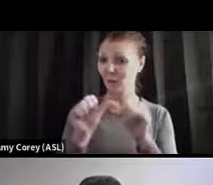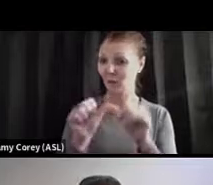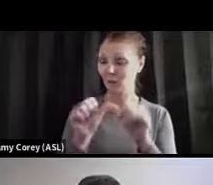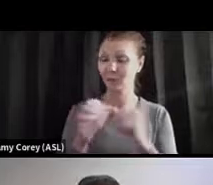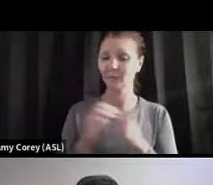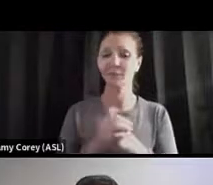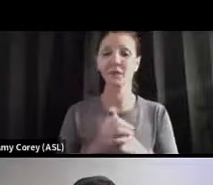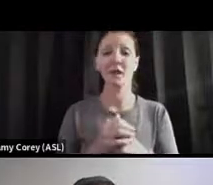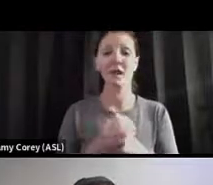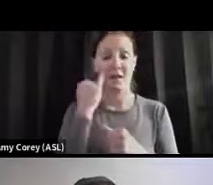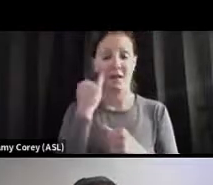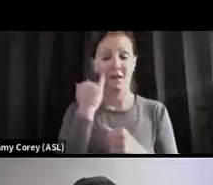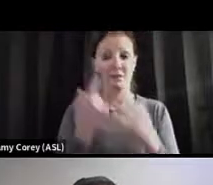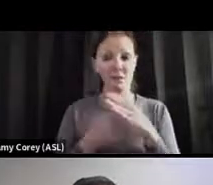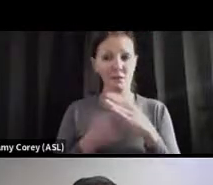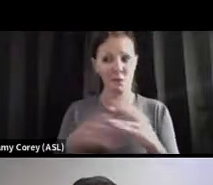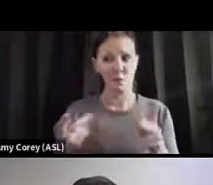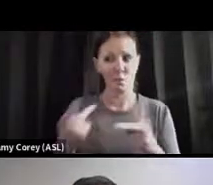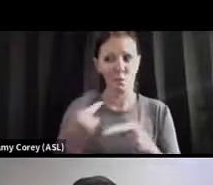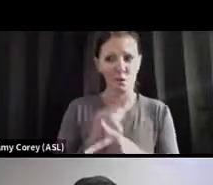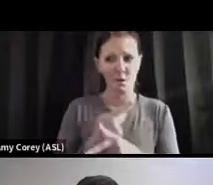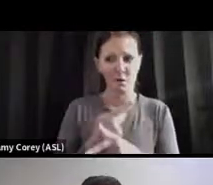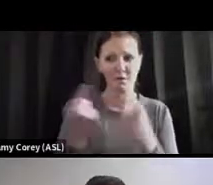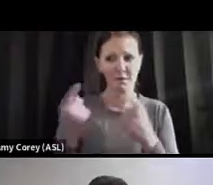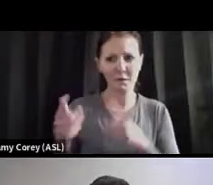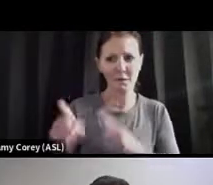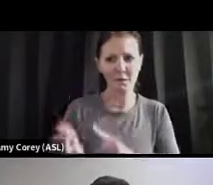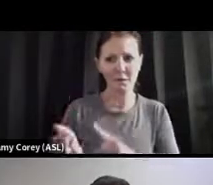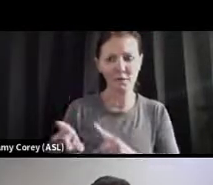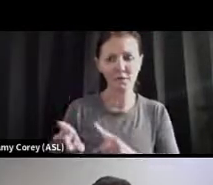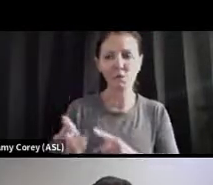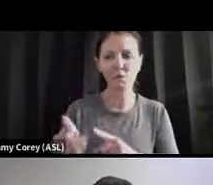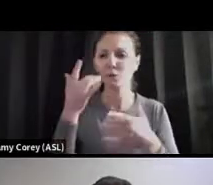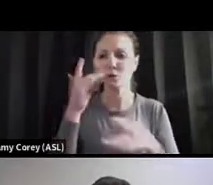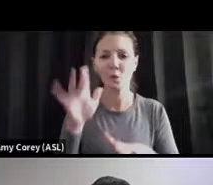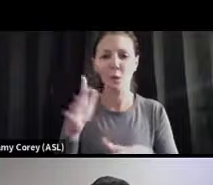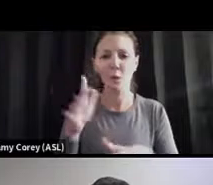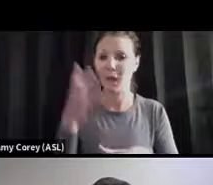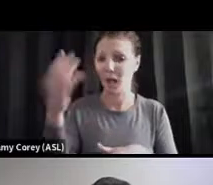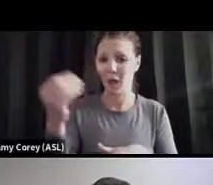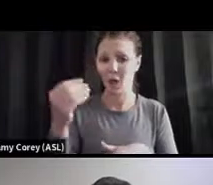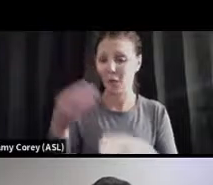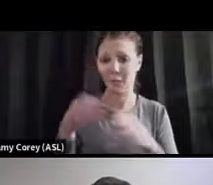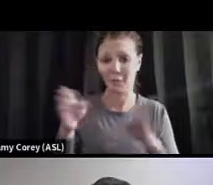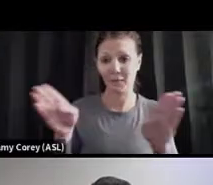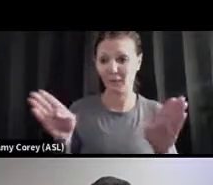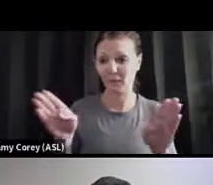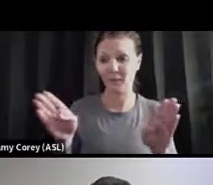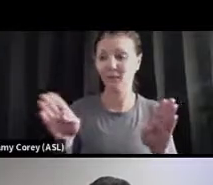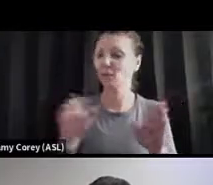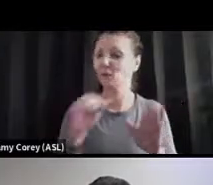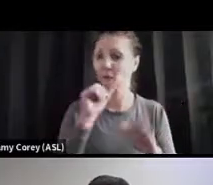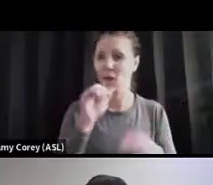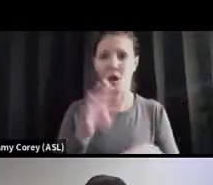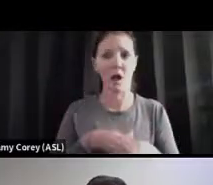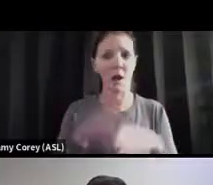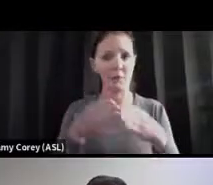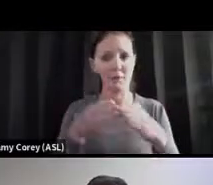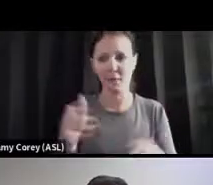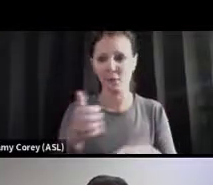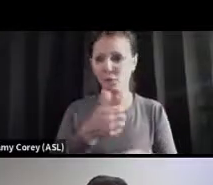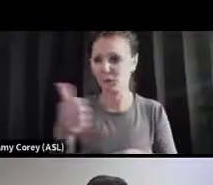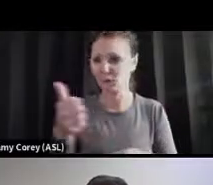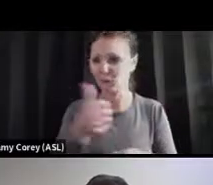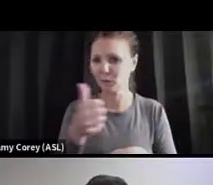If you're starting to have worsening symptoms, especially, you don't want to go out in public or especially go on in public transportation or